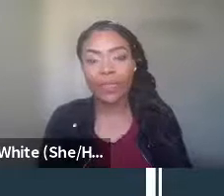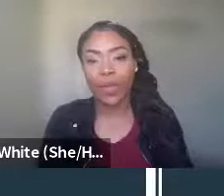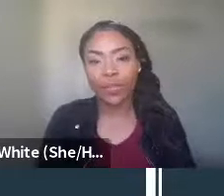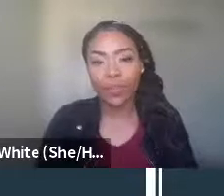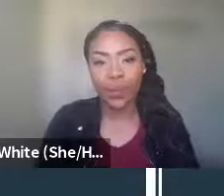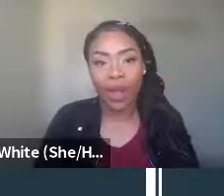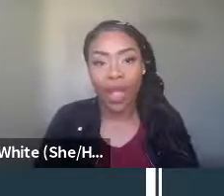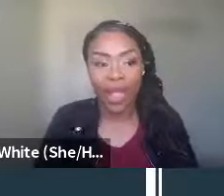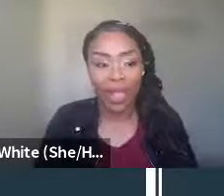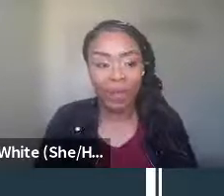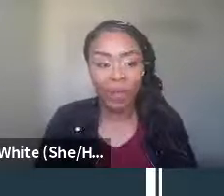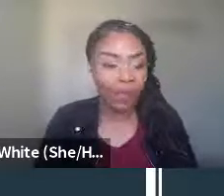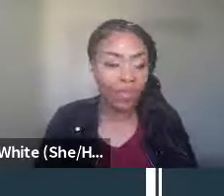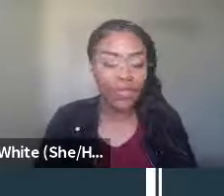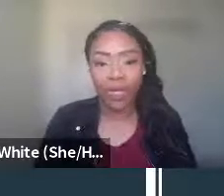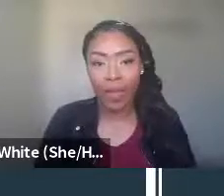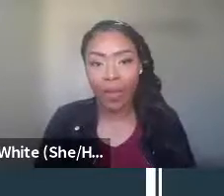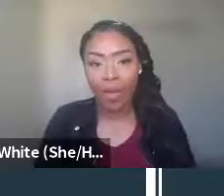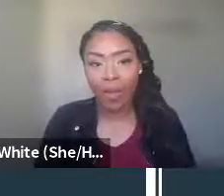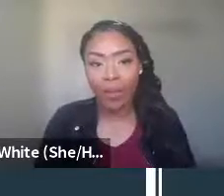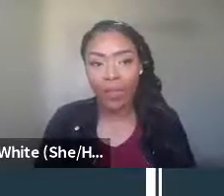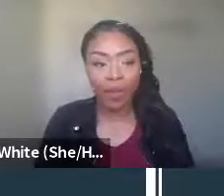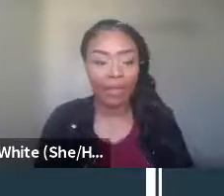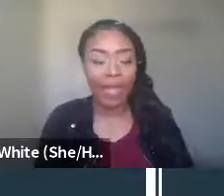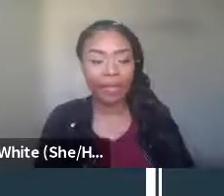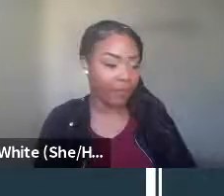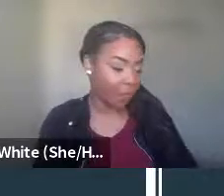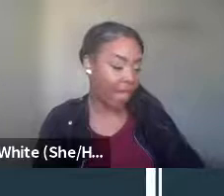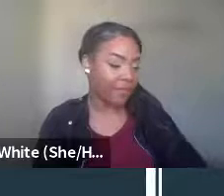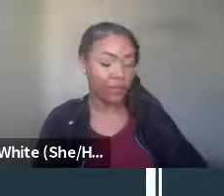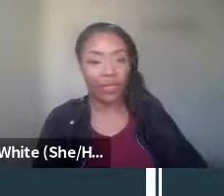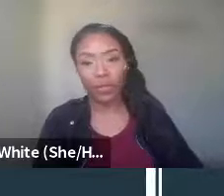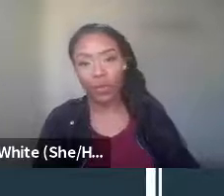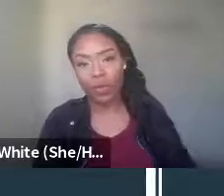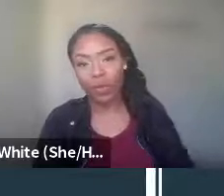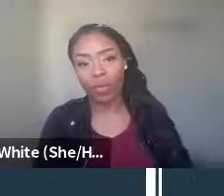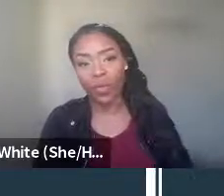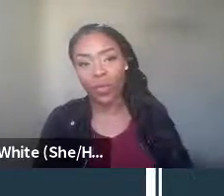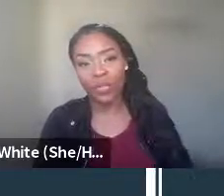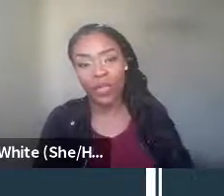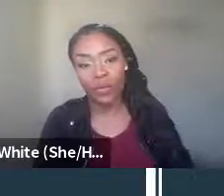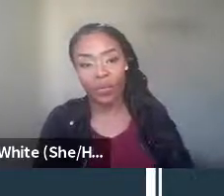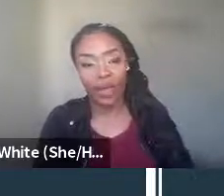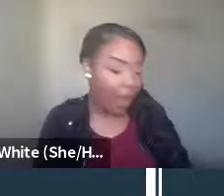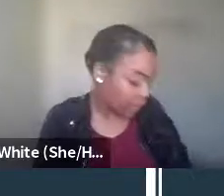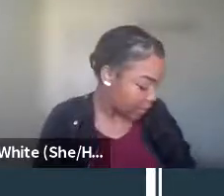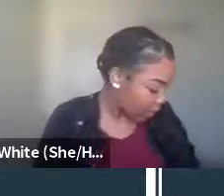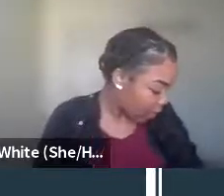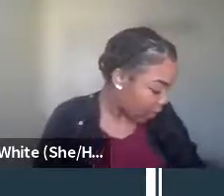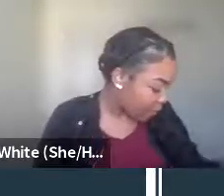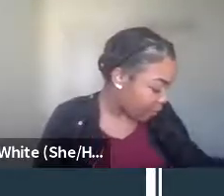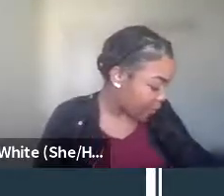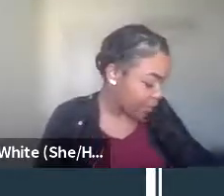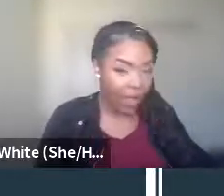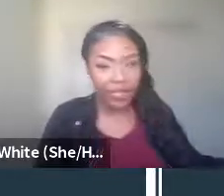situations where I am concerned about my well-being or my life. If we have situations where people are removed from their house